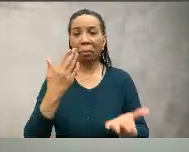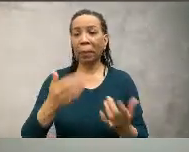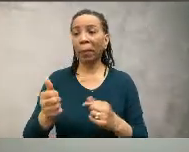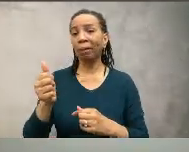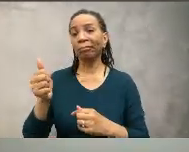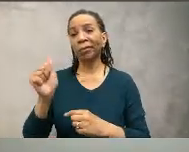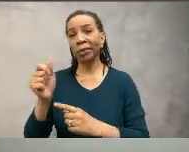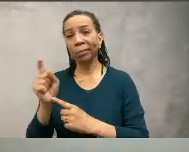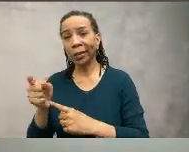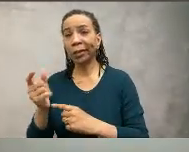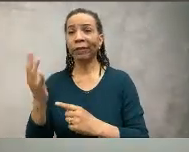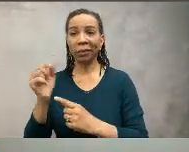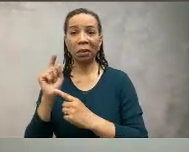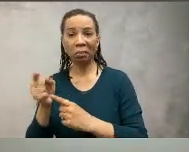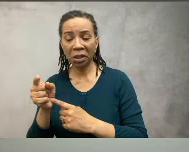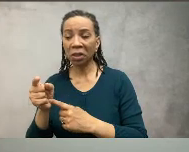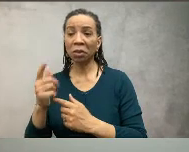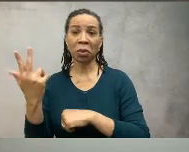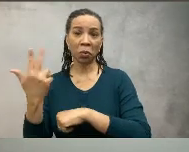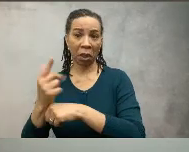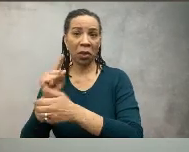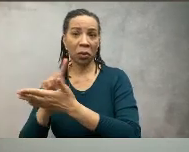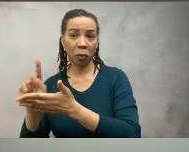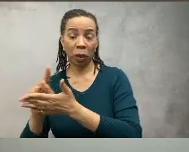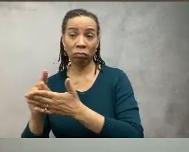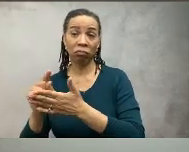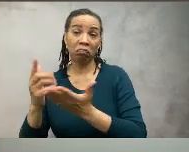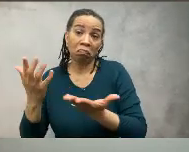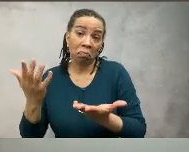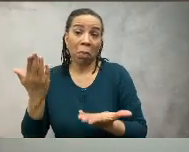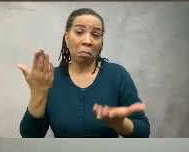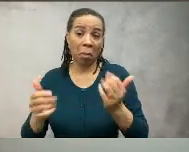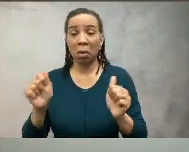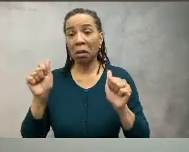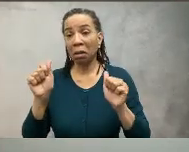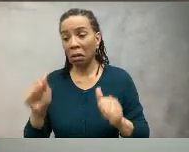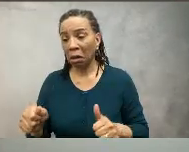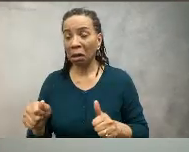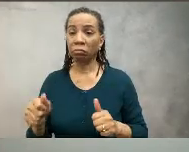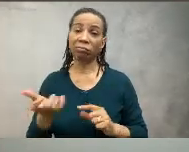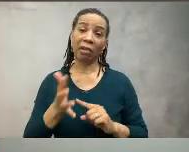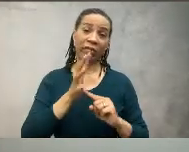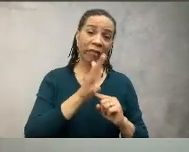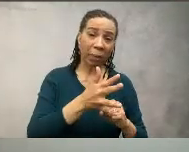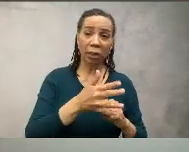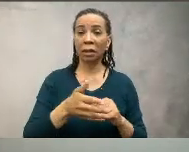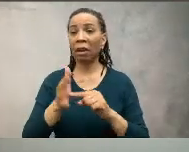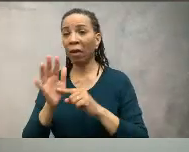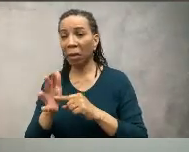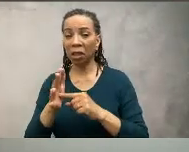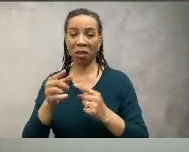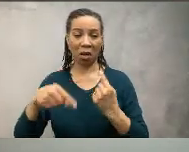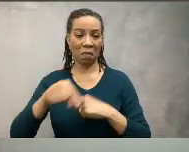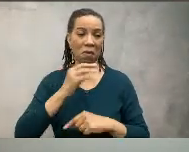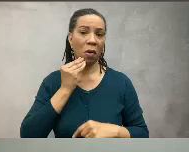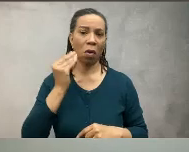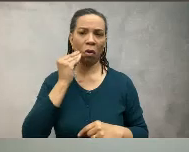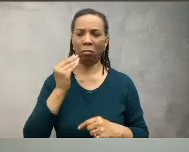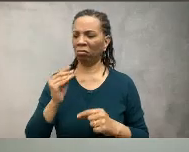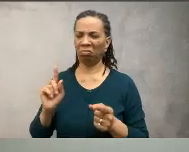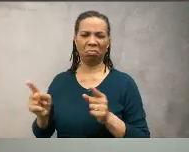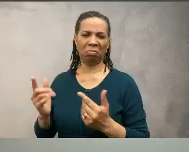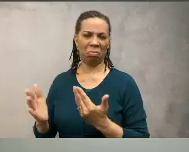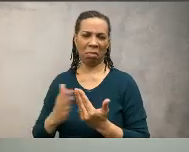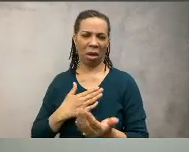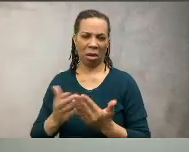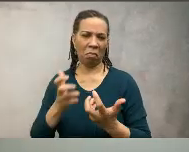You may be able to start by walking 10 or 15 minutes at a time, three days a week, or you may be able to start by walking five